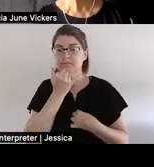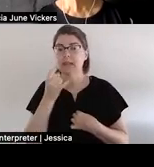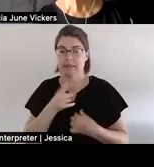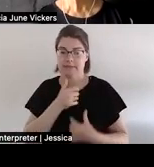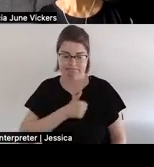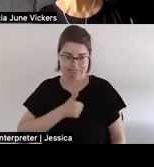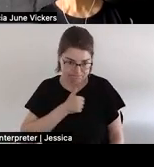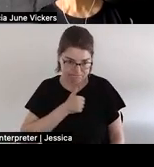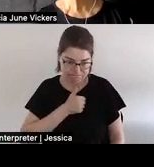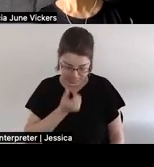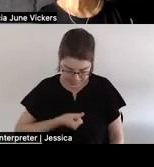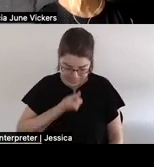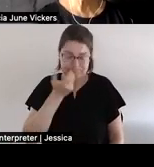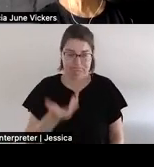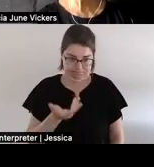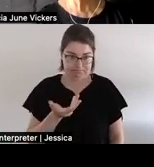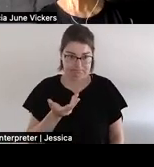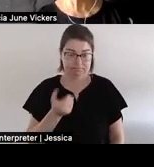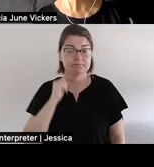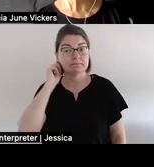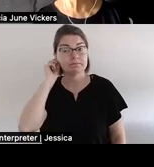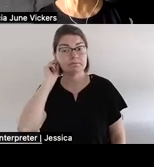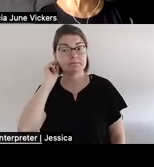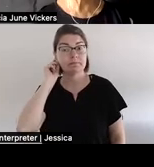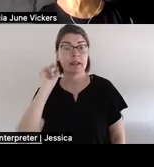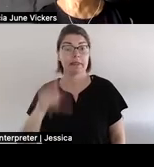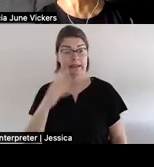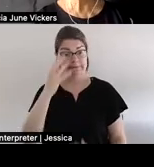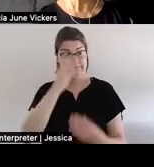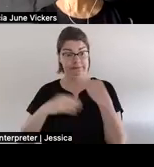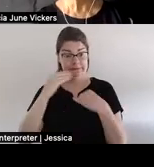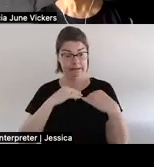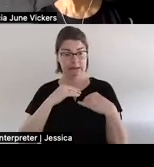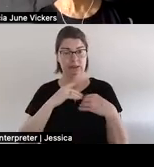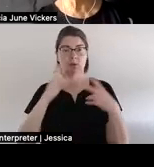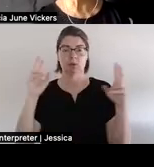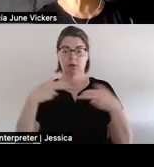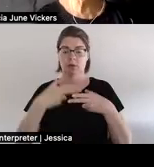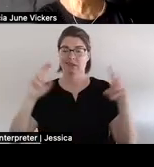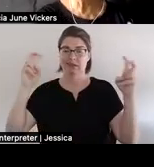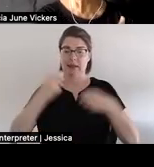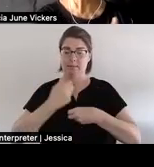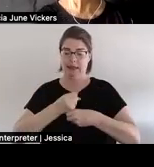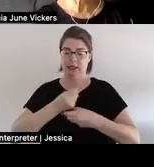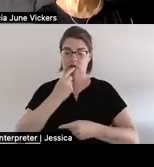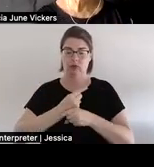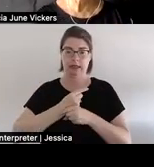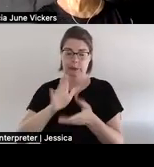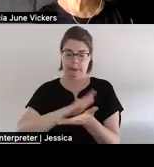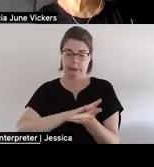sorry this feast would be the making it right feast it would be wiping away